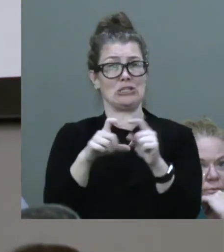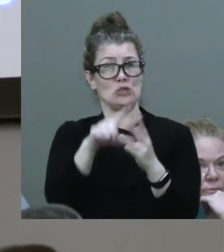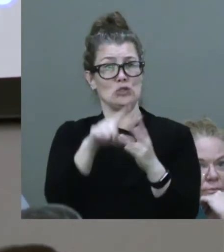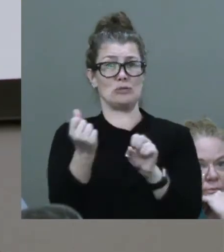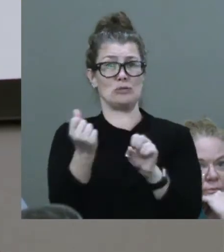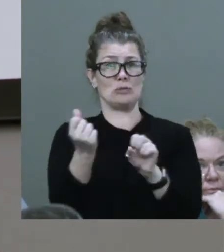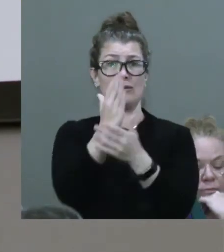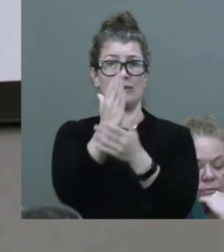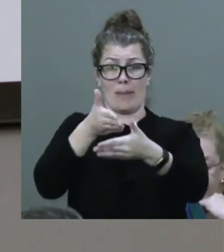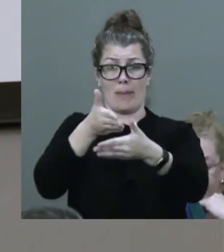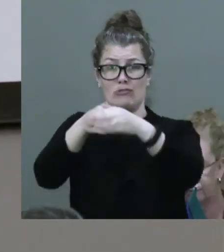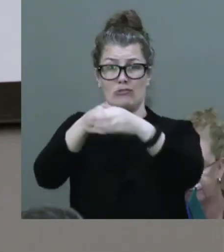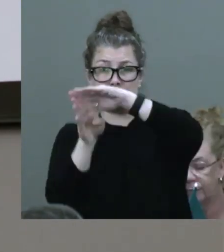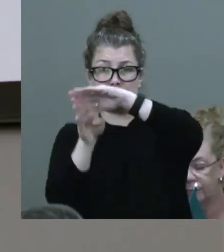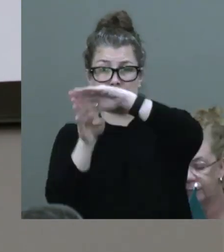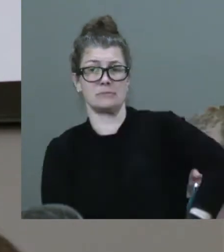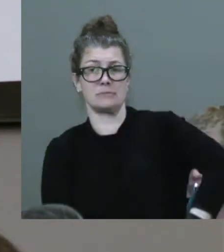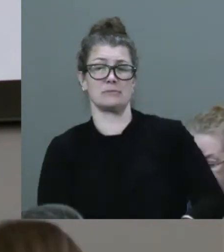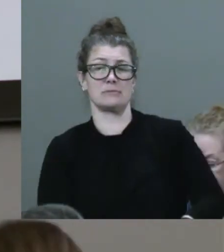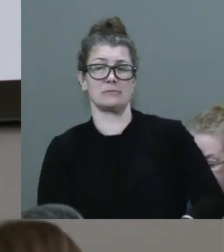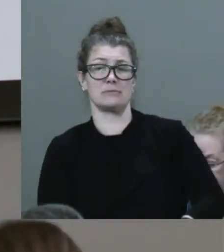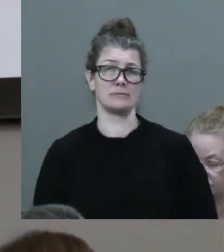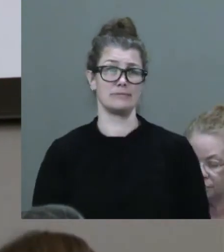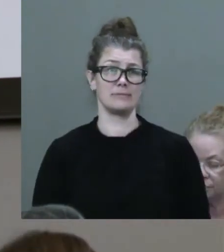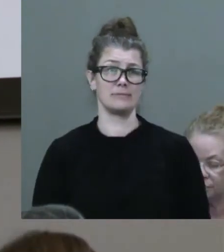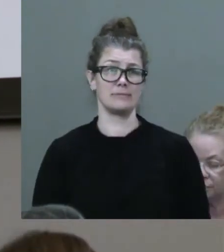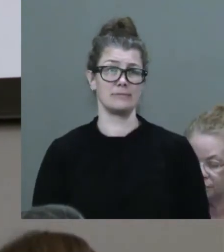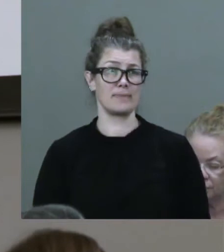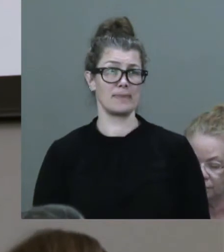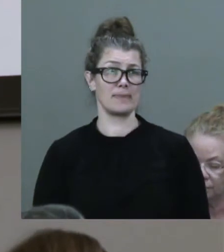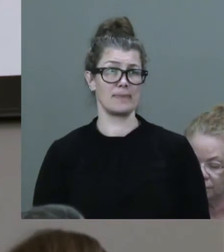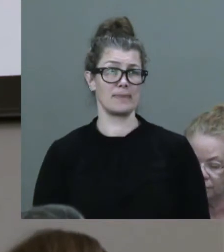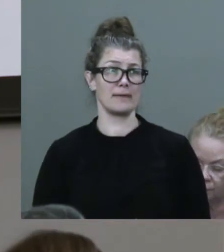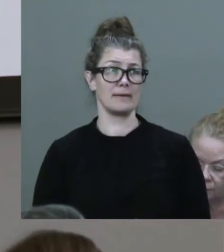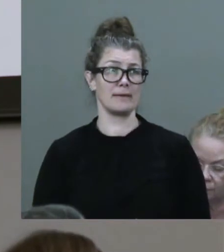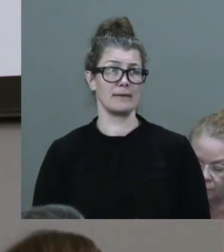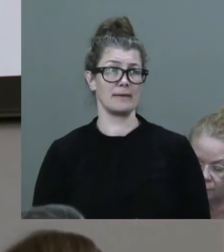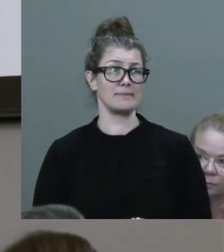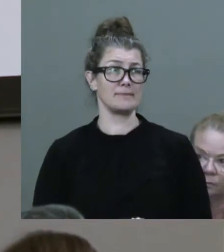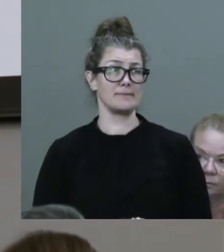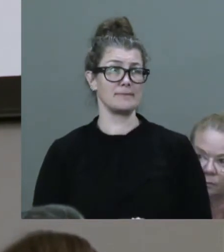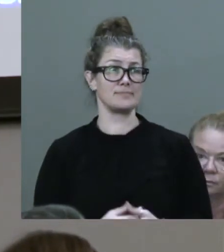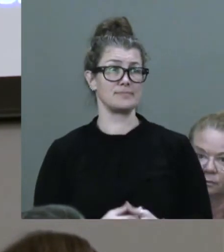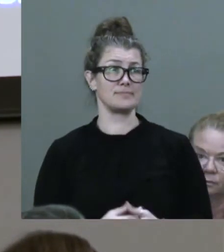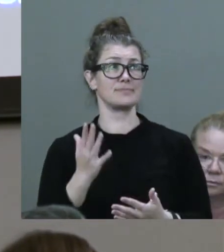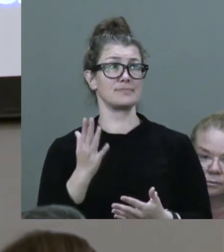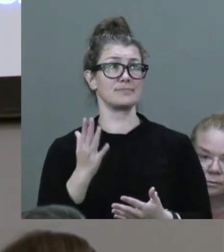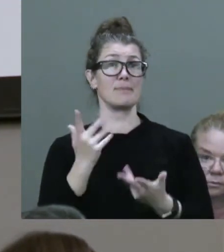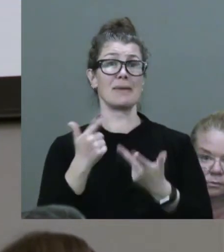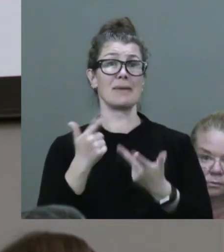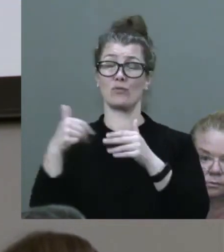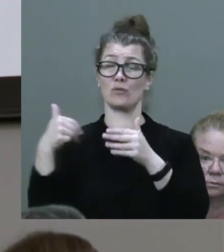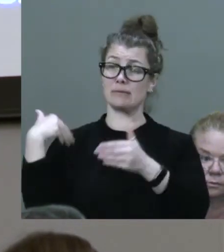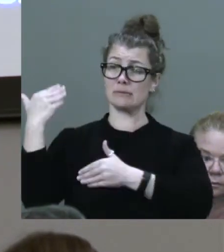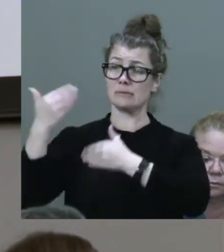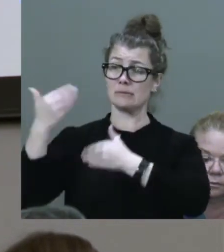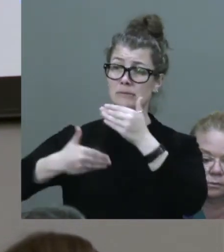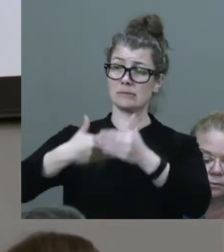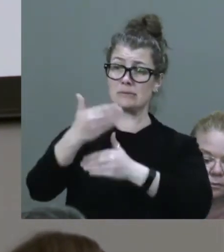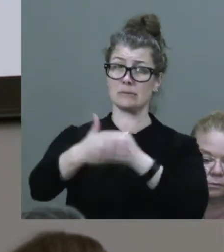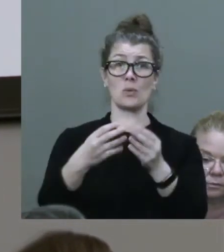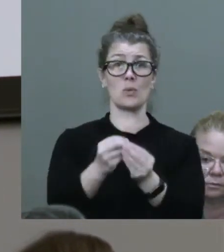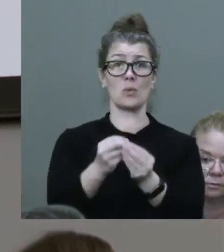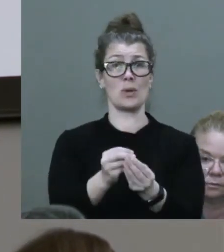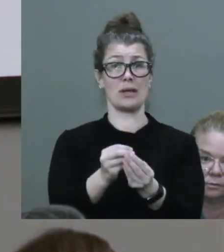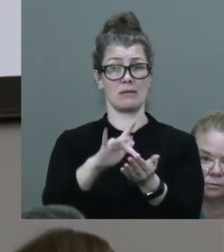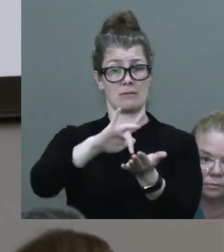those barriers. However, regardless of how much it has drifted within its very heart, within